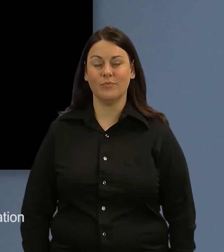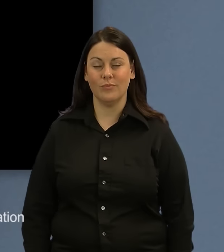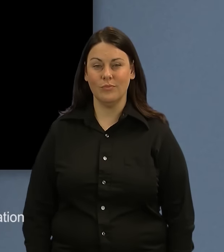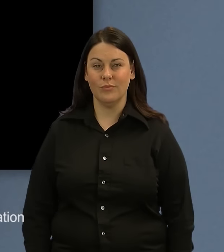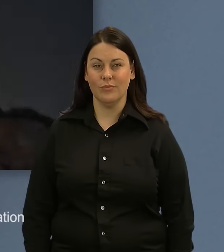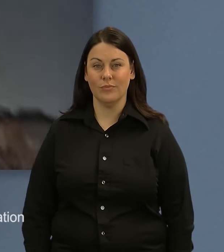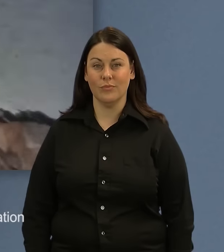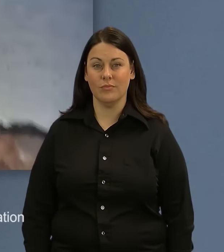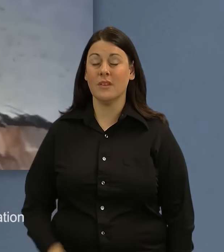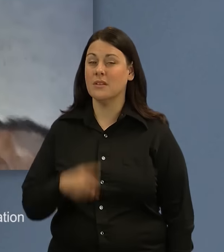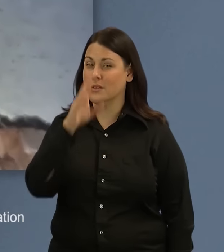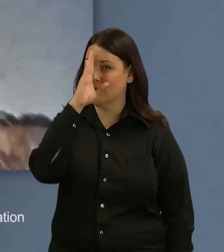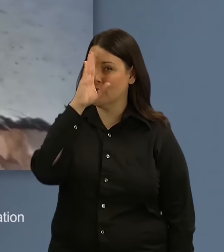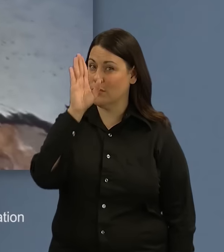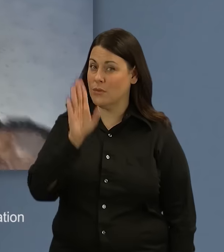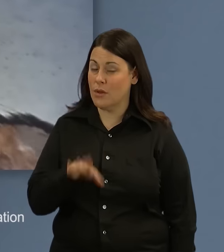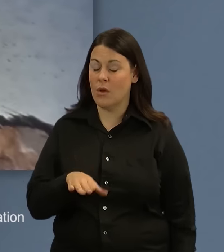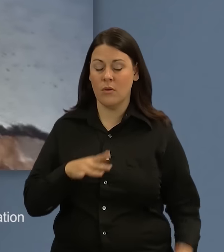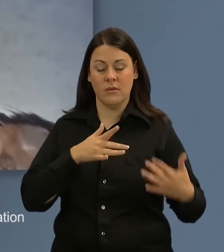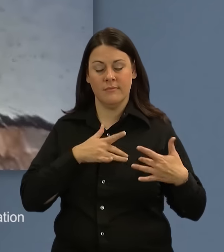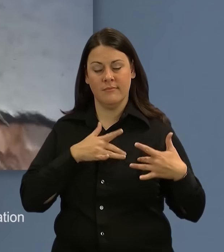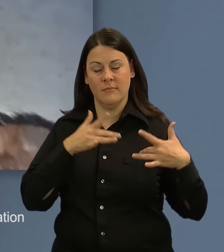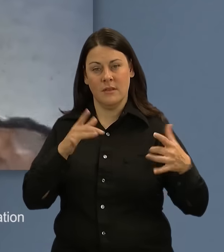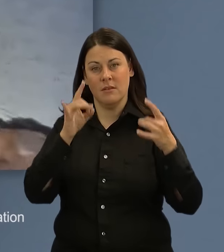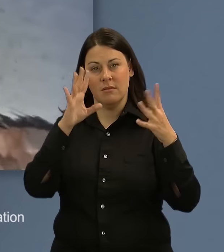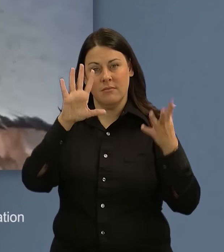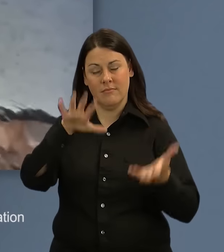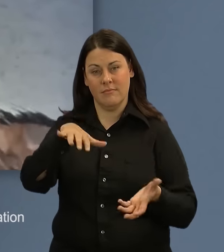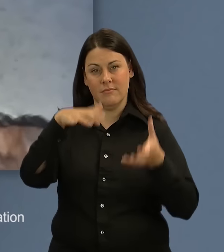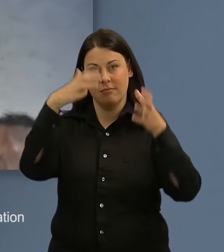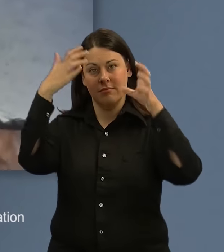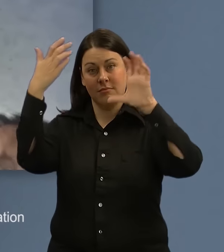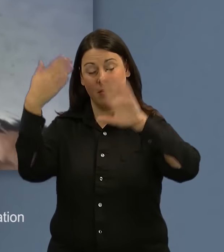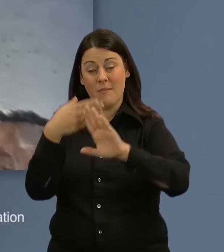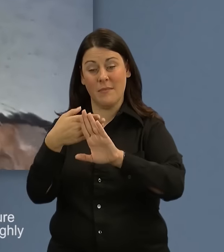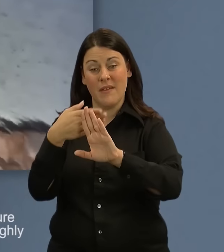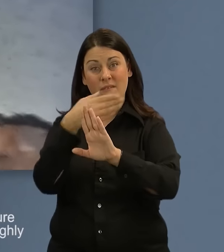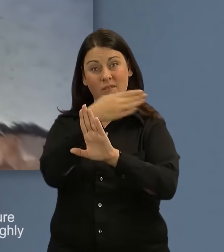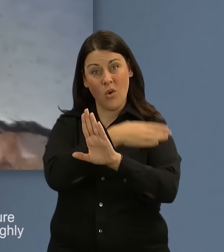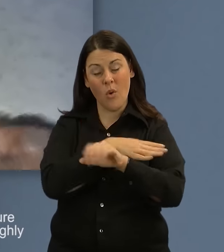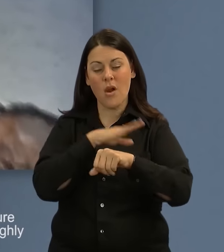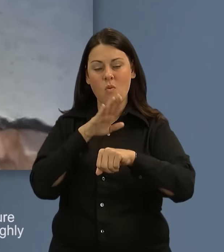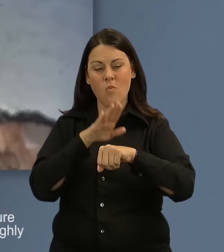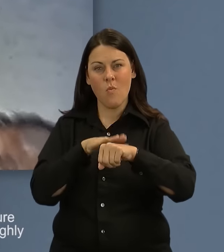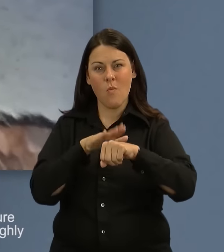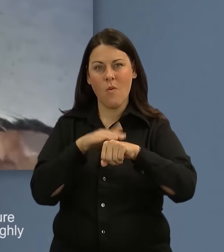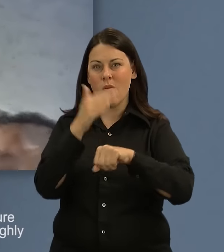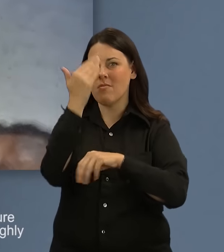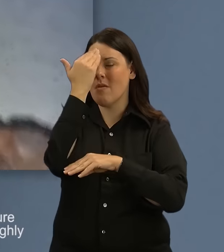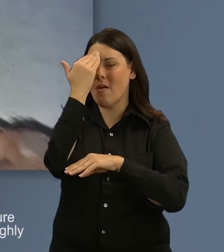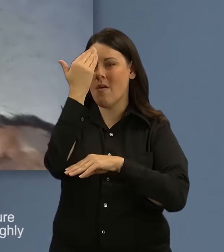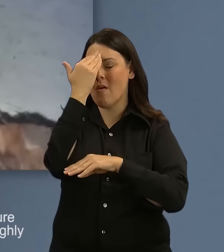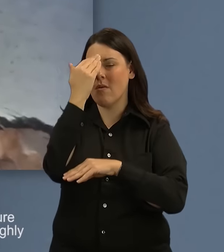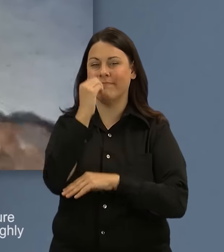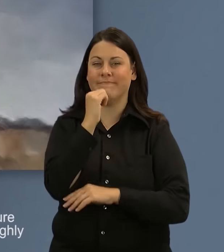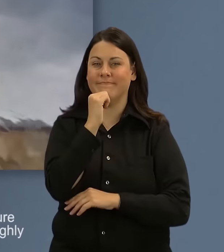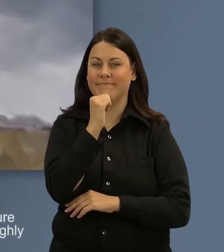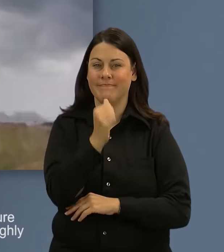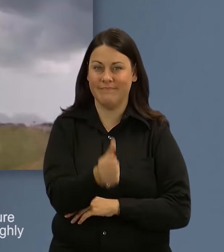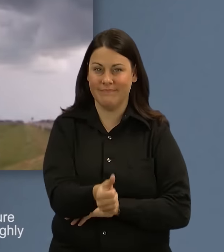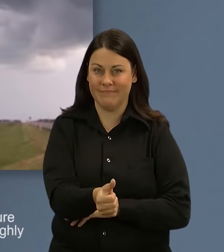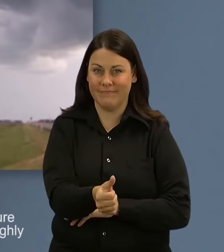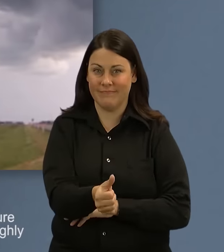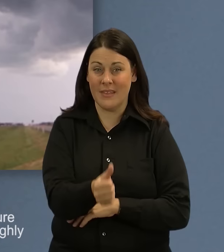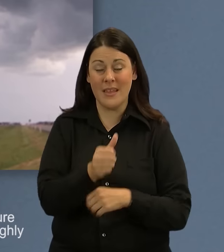And as you know, most disasters come with very little, if any, advance warning. The lack of